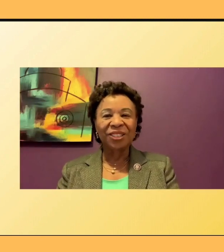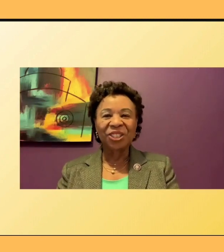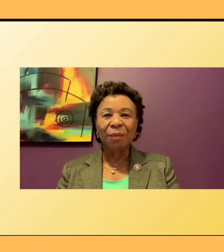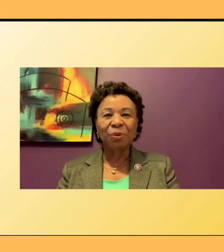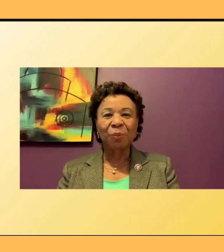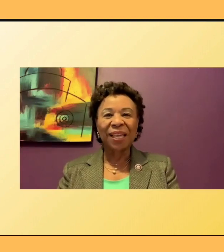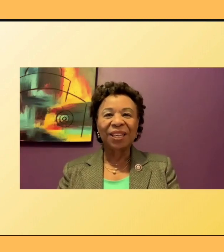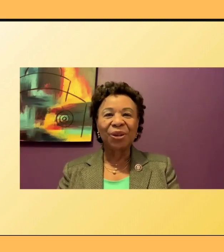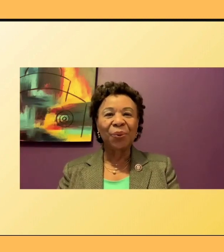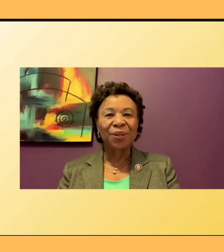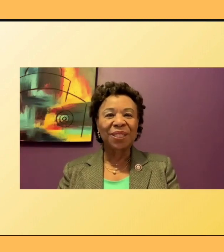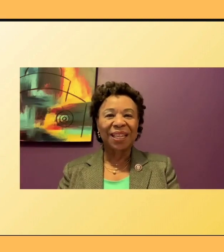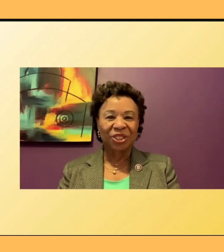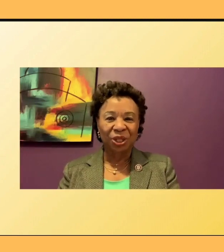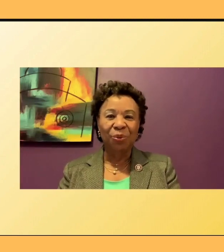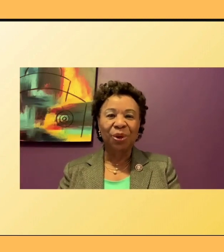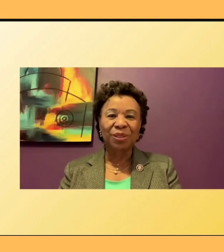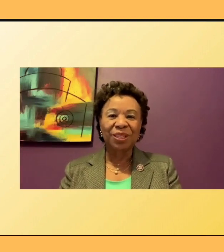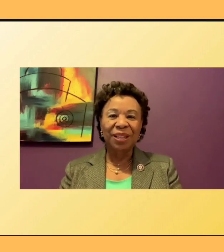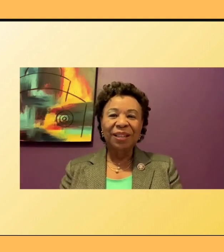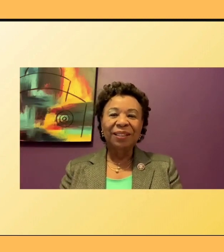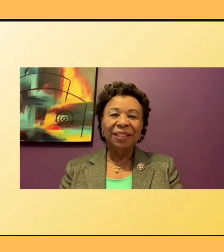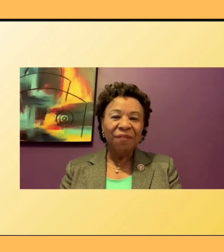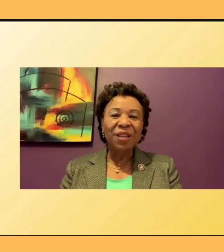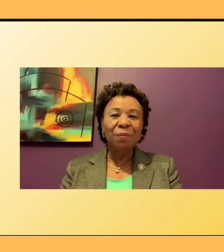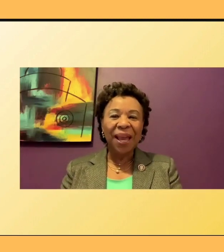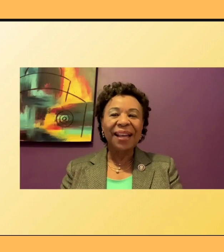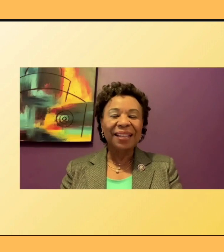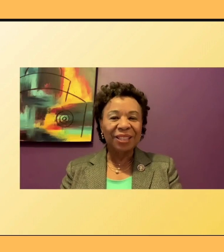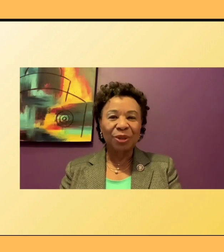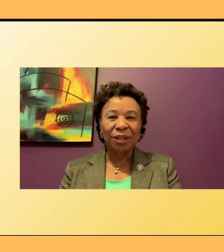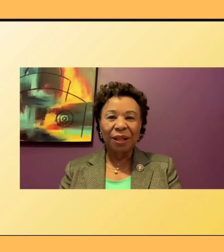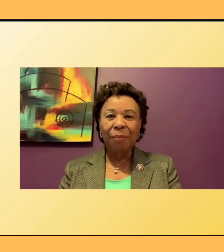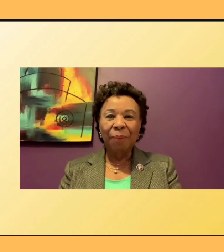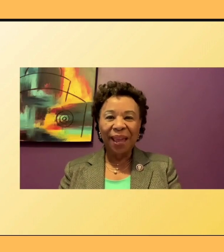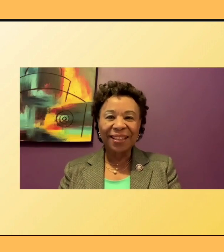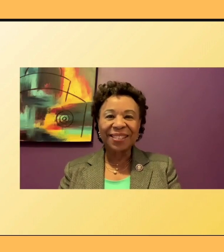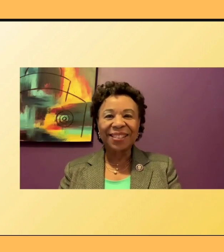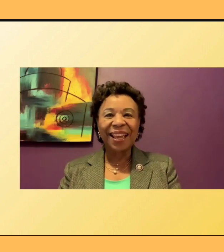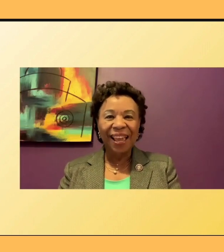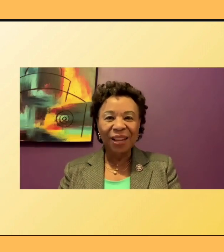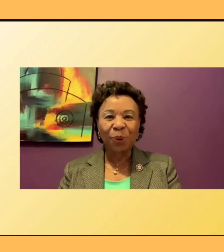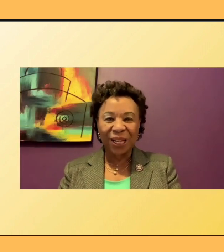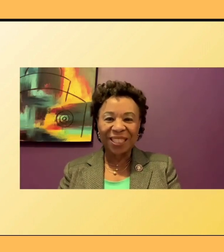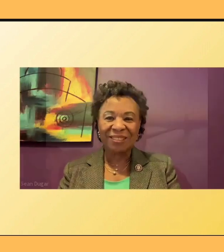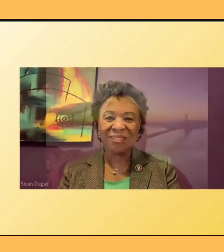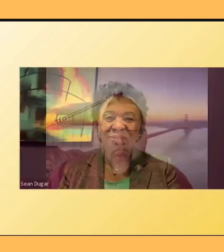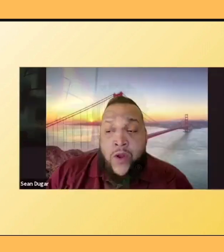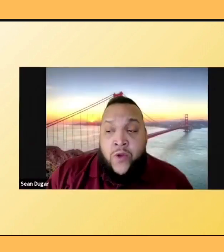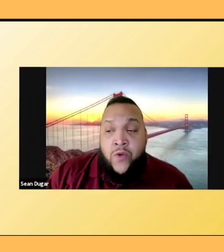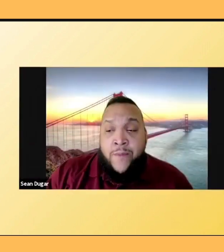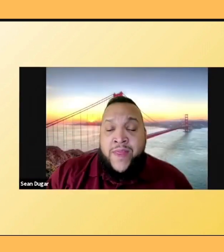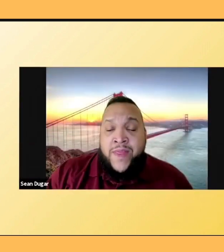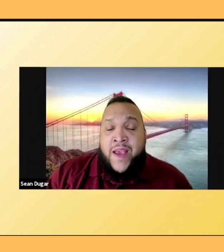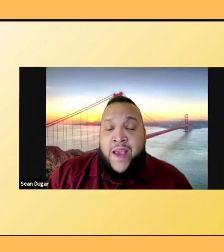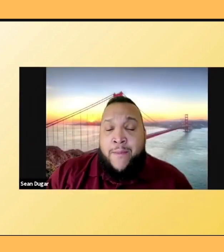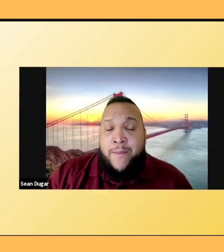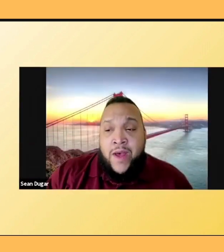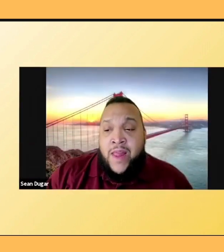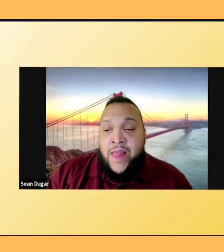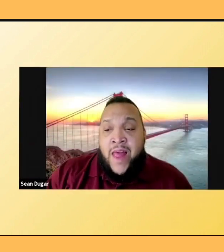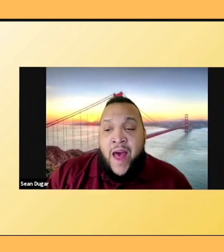sheroes living Black history, past and present. One who I've been thinking about a lot lately